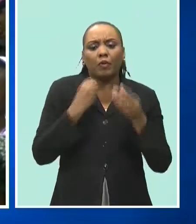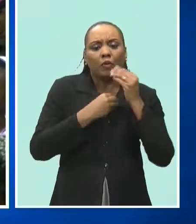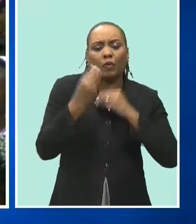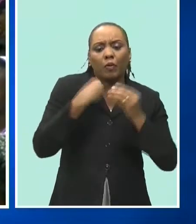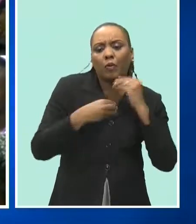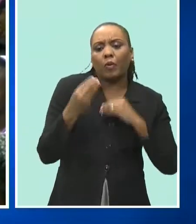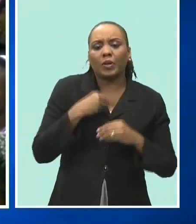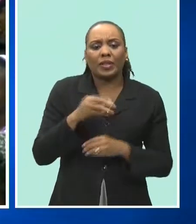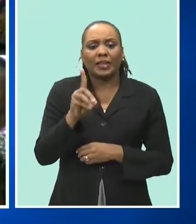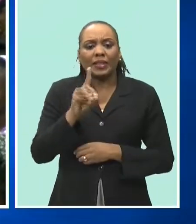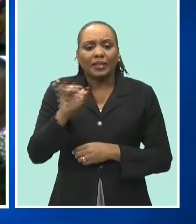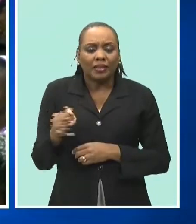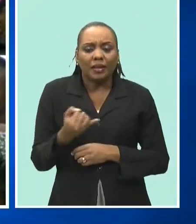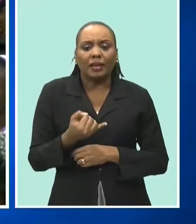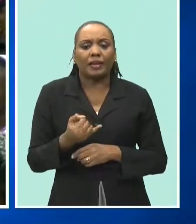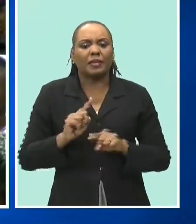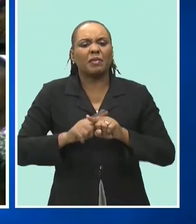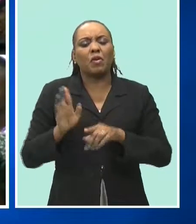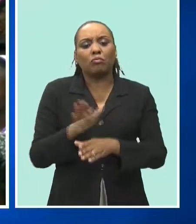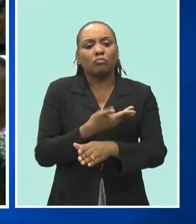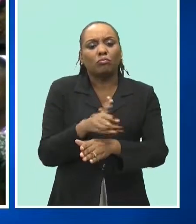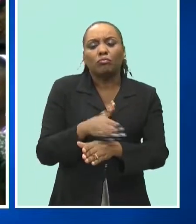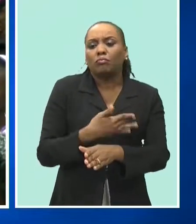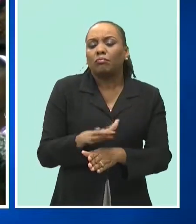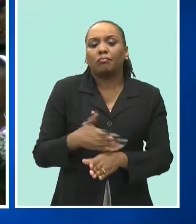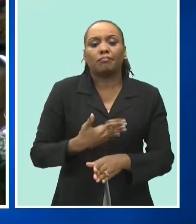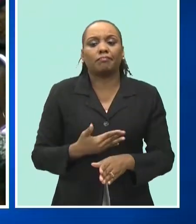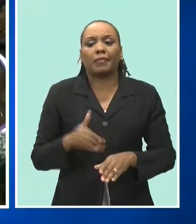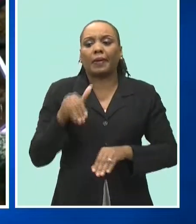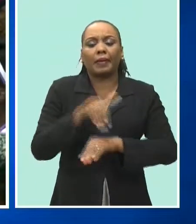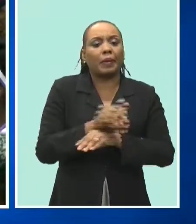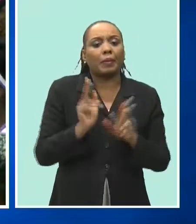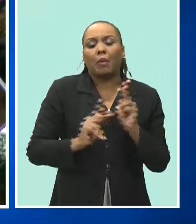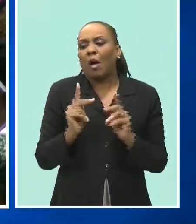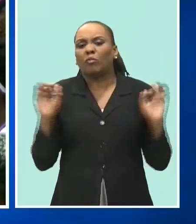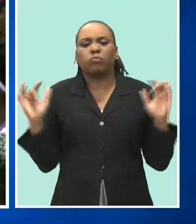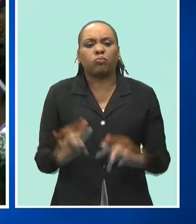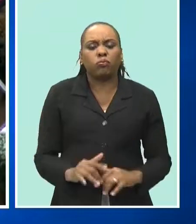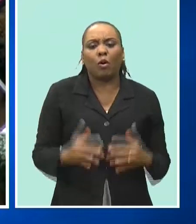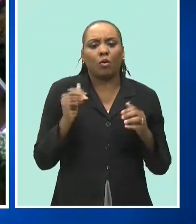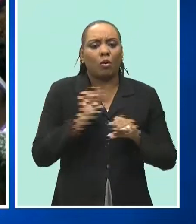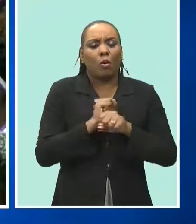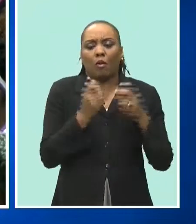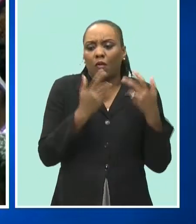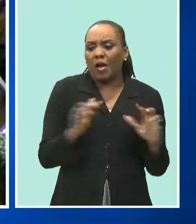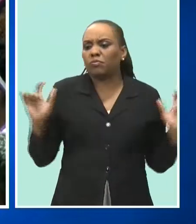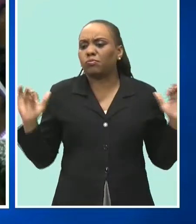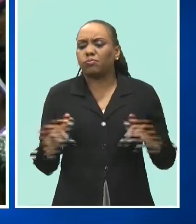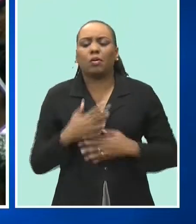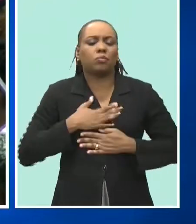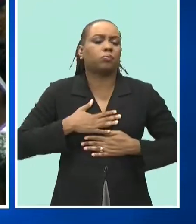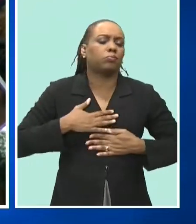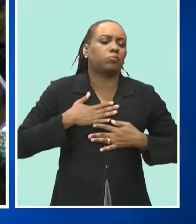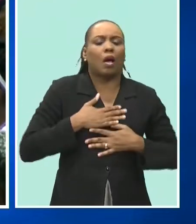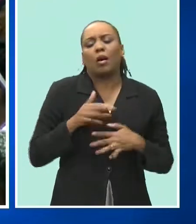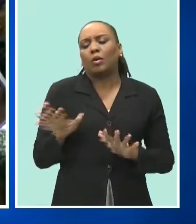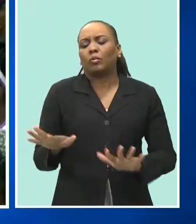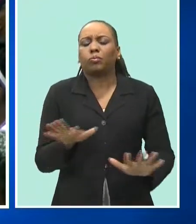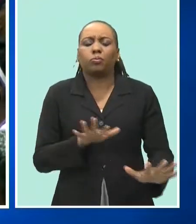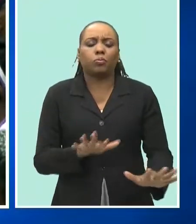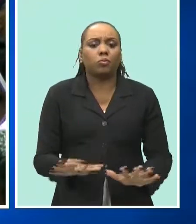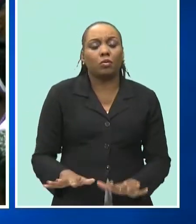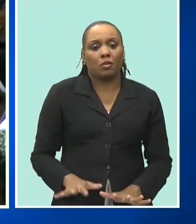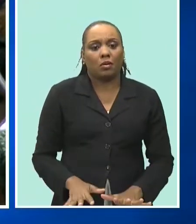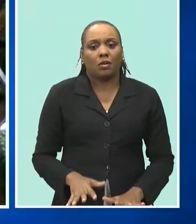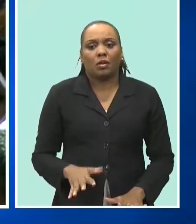djs and live and recorded music a night where persons could come out after work to enjoy themselves and release the stress it will be an